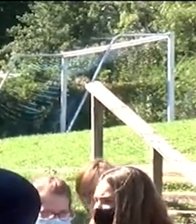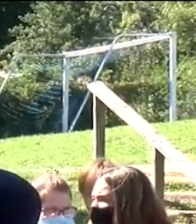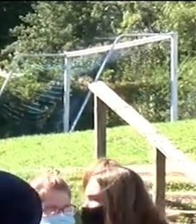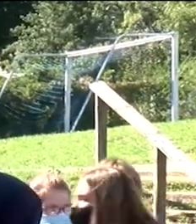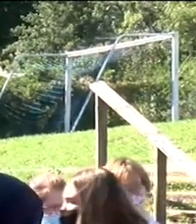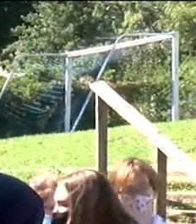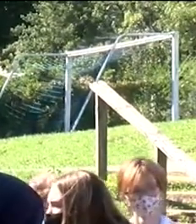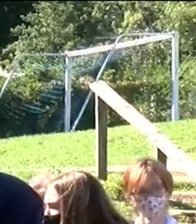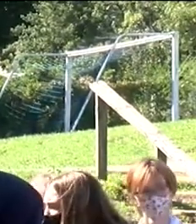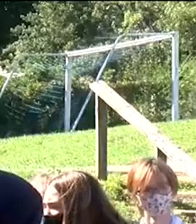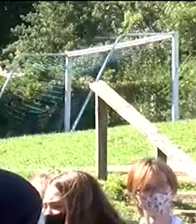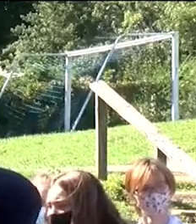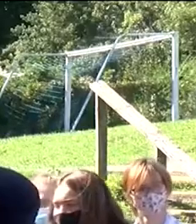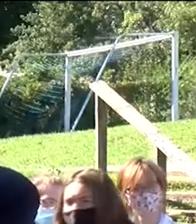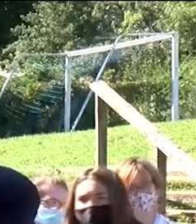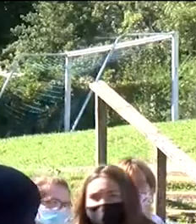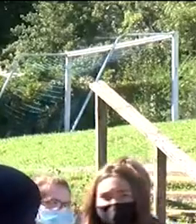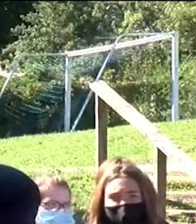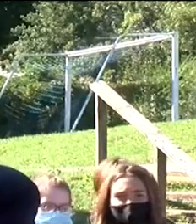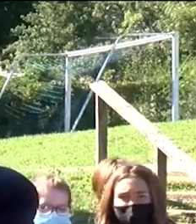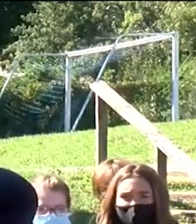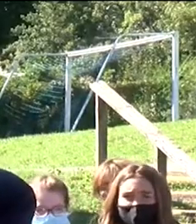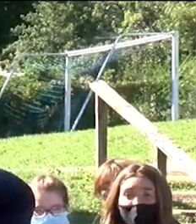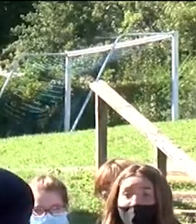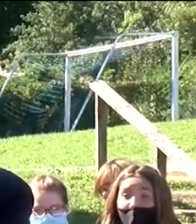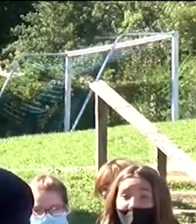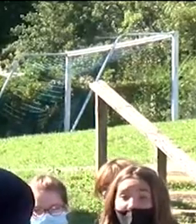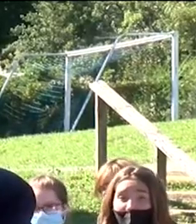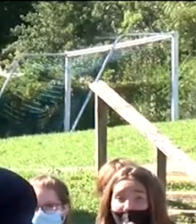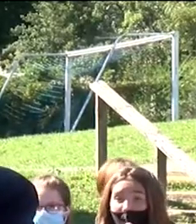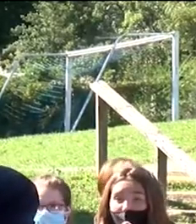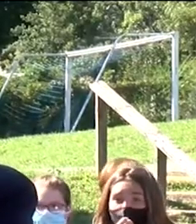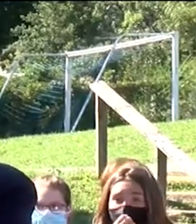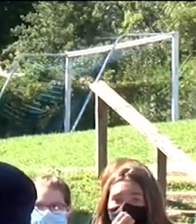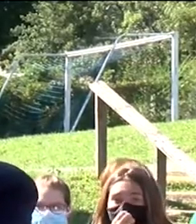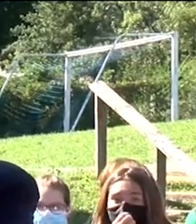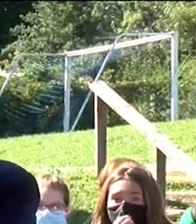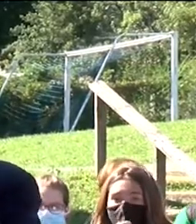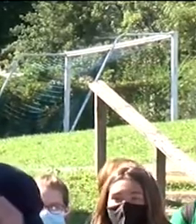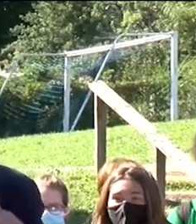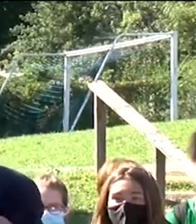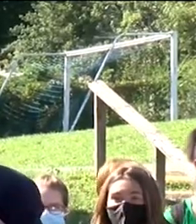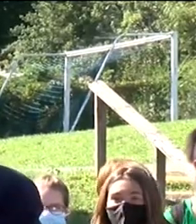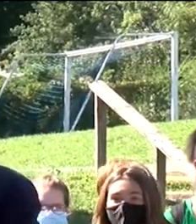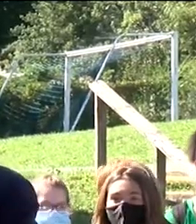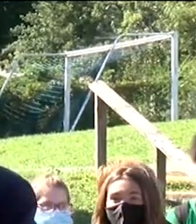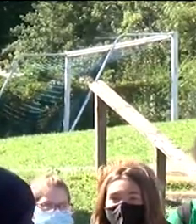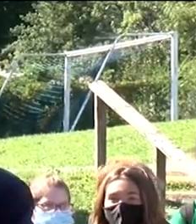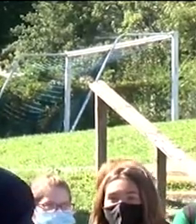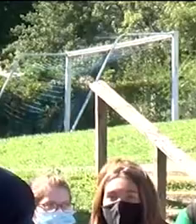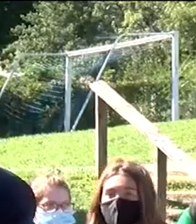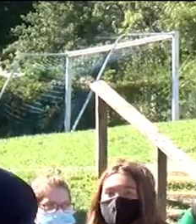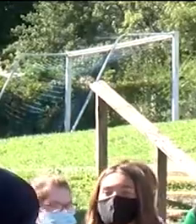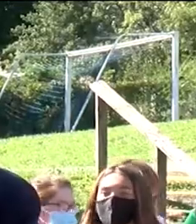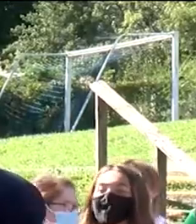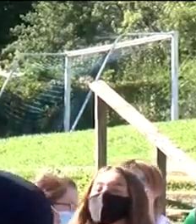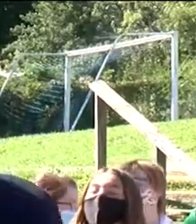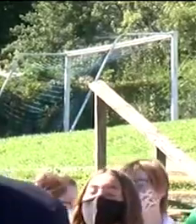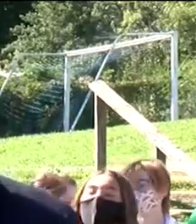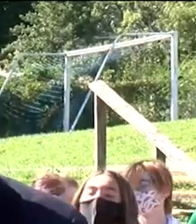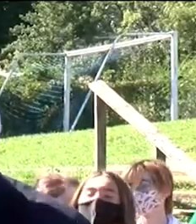scholarship, full ride scholarship to any institution in West Virginia.